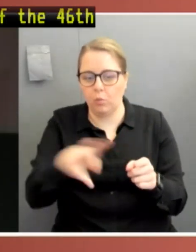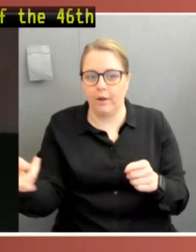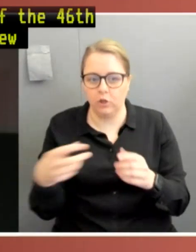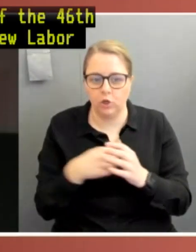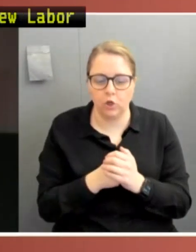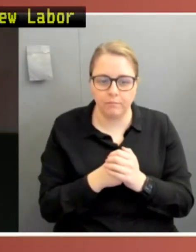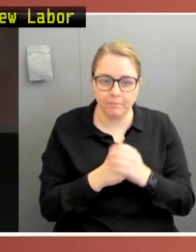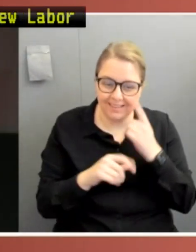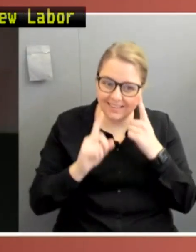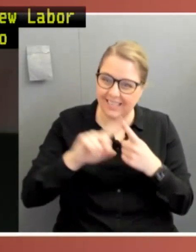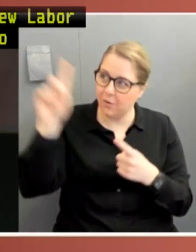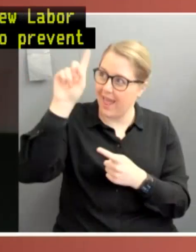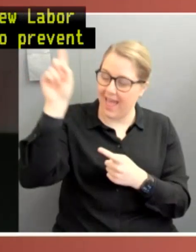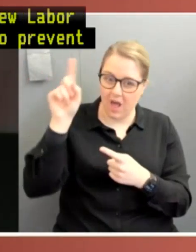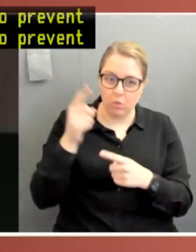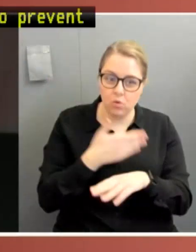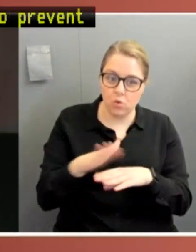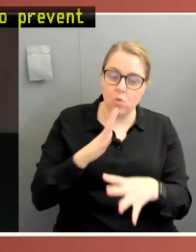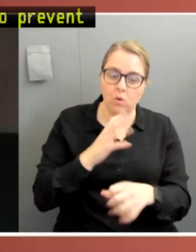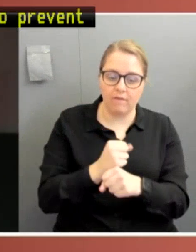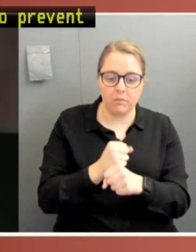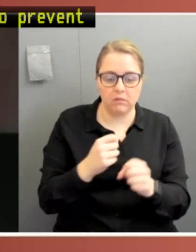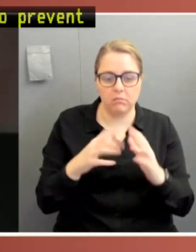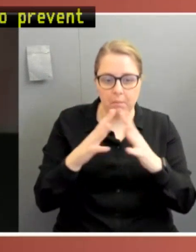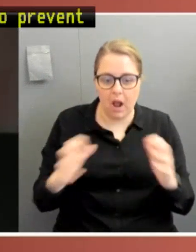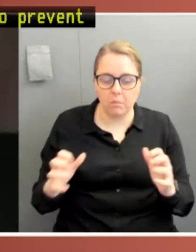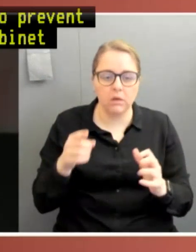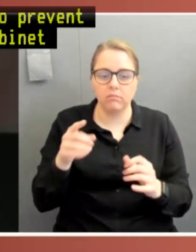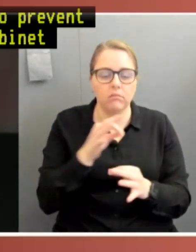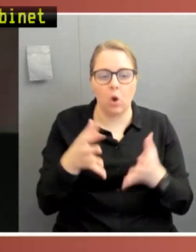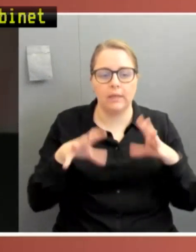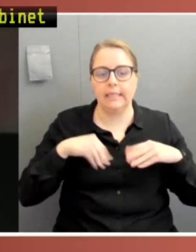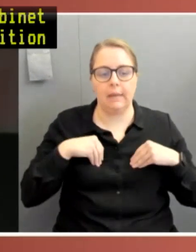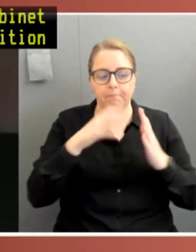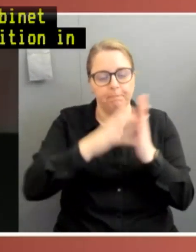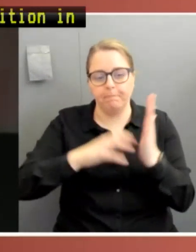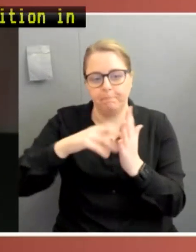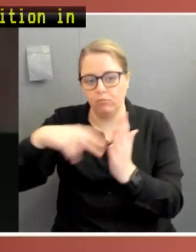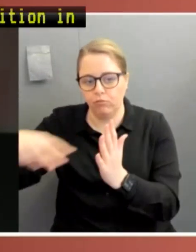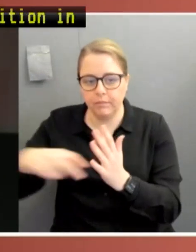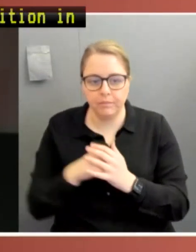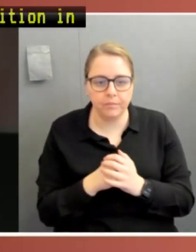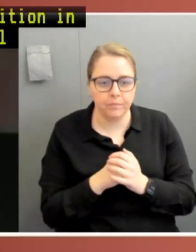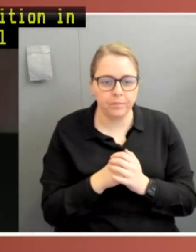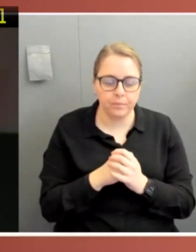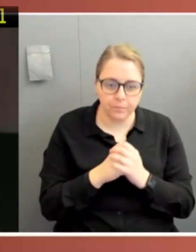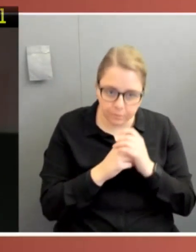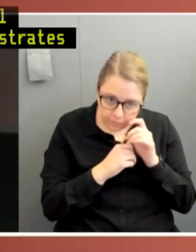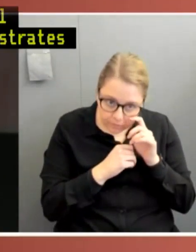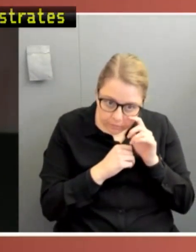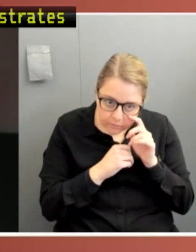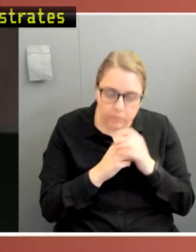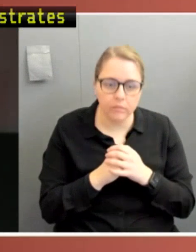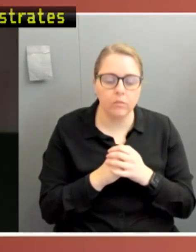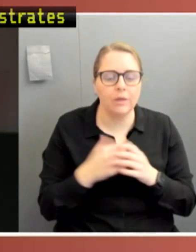despite its position in opposition. The new Federal Government's decision illustrates the need for the Parliament to reassert its constitutional role